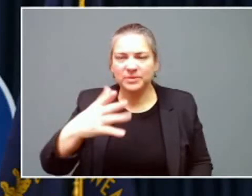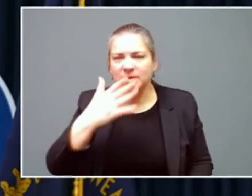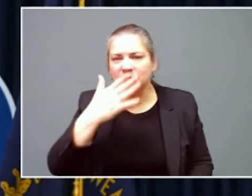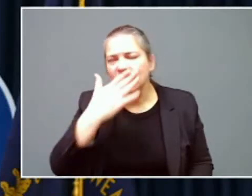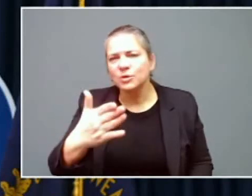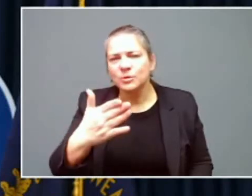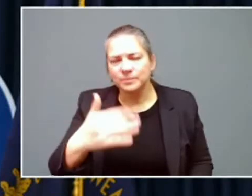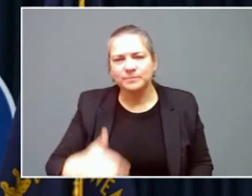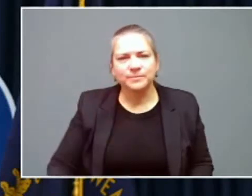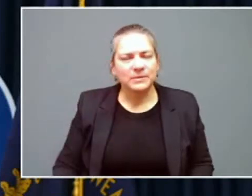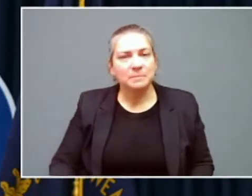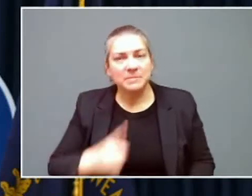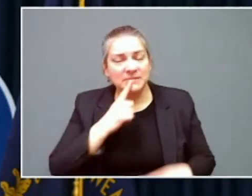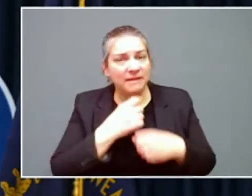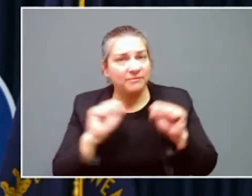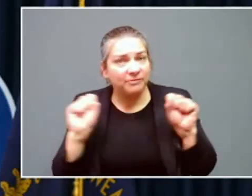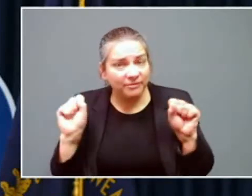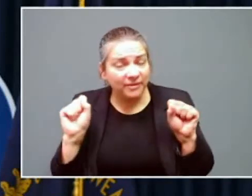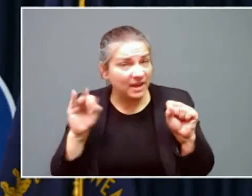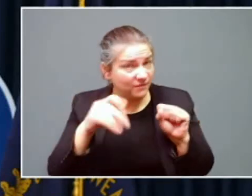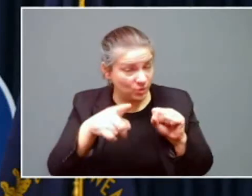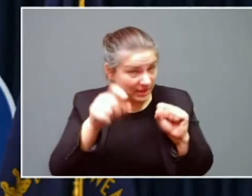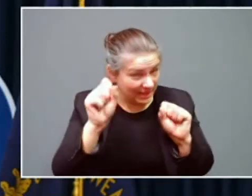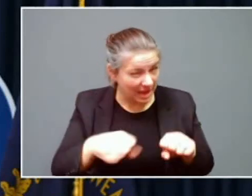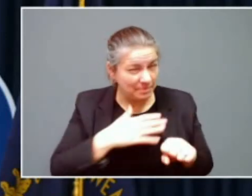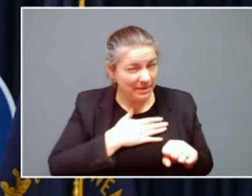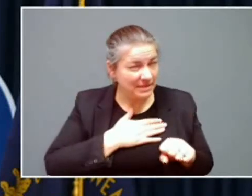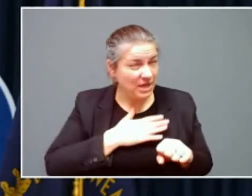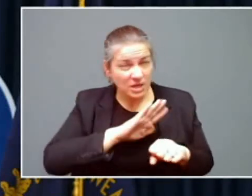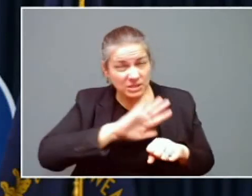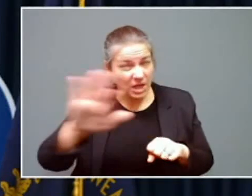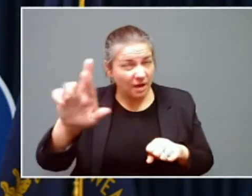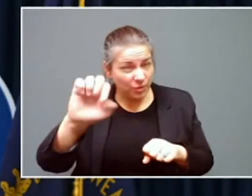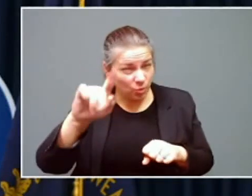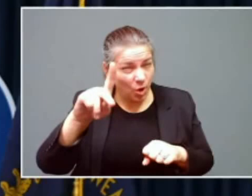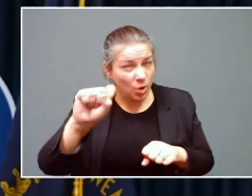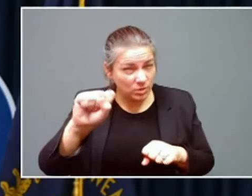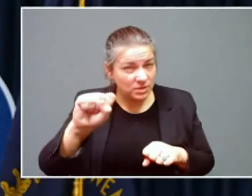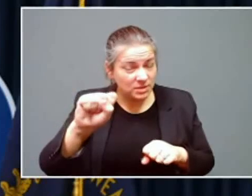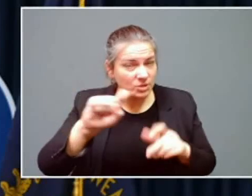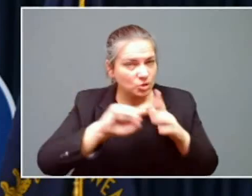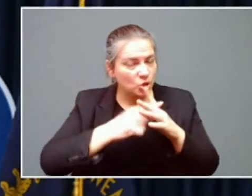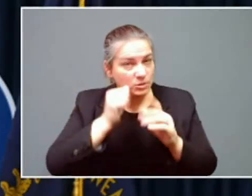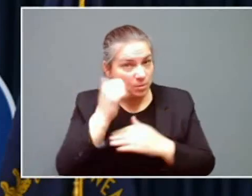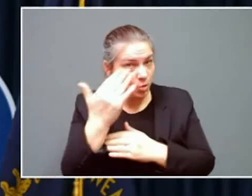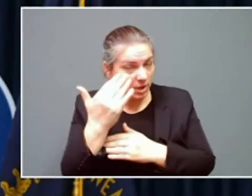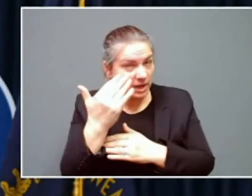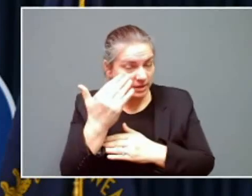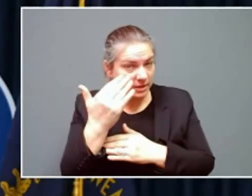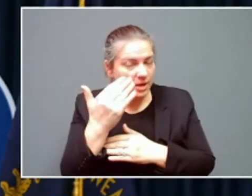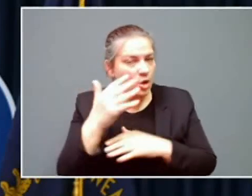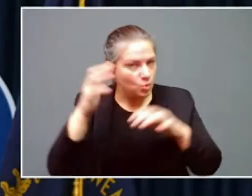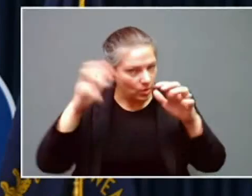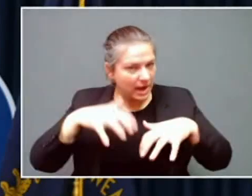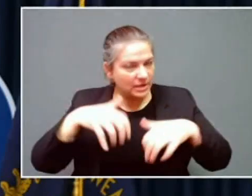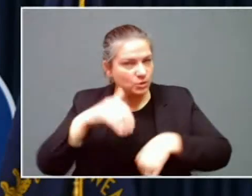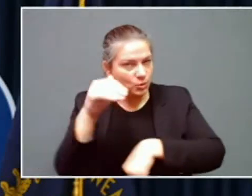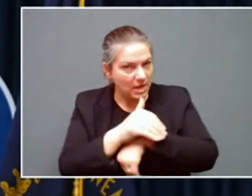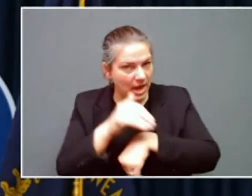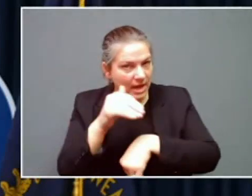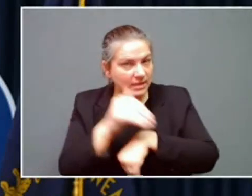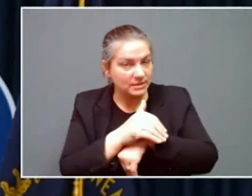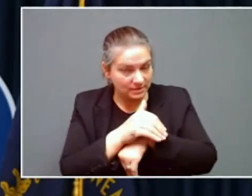much. Stay safe. If you can, stay off the roads beginning tomorrow morning. It's to be rain tonight as well.